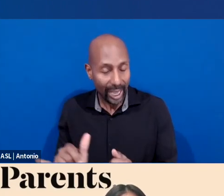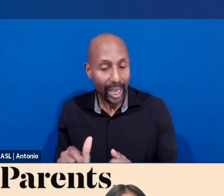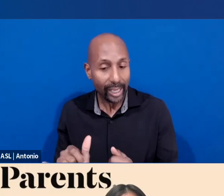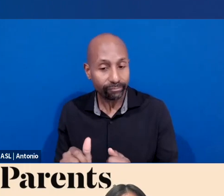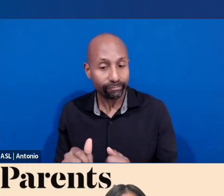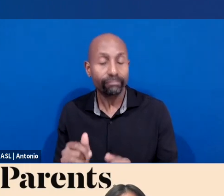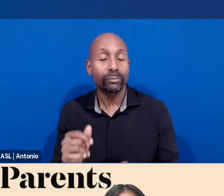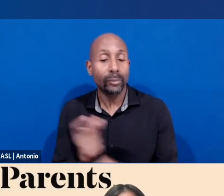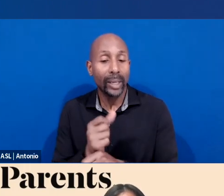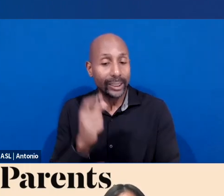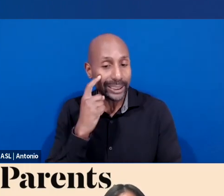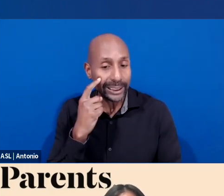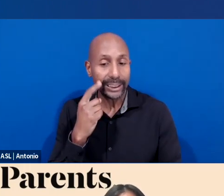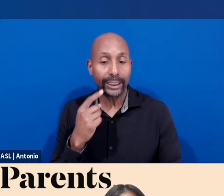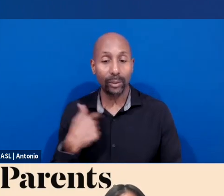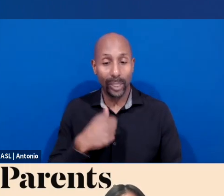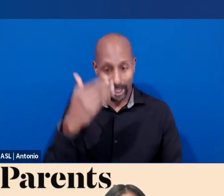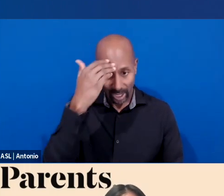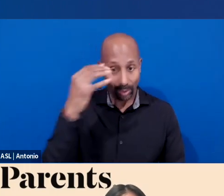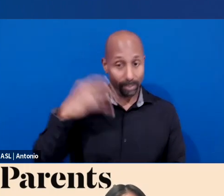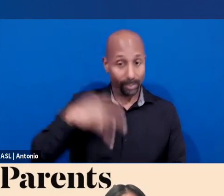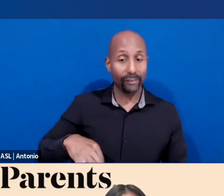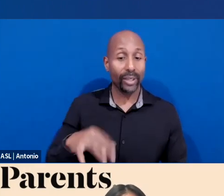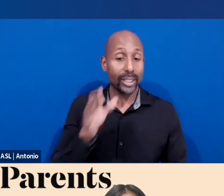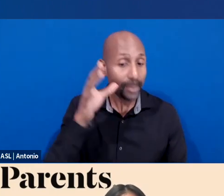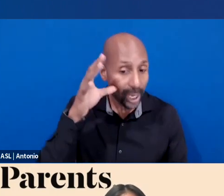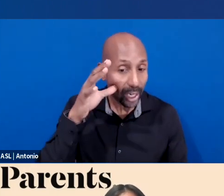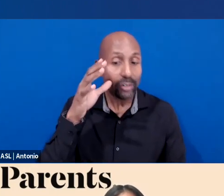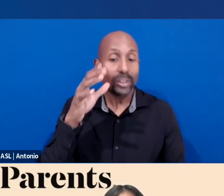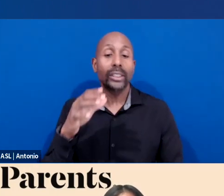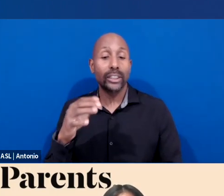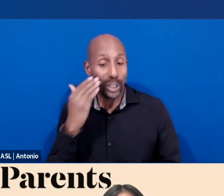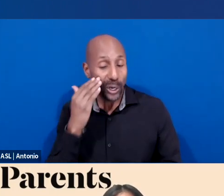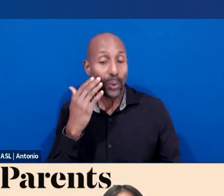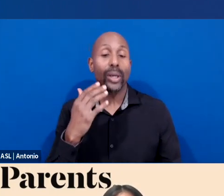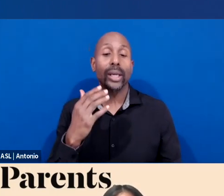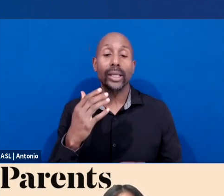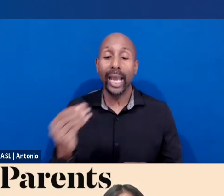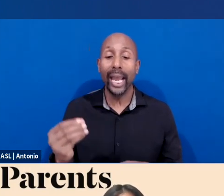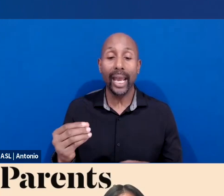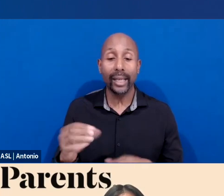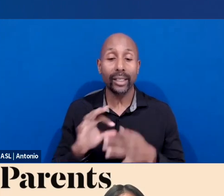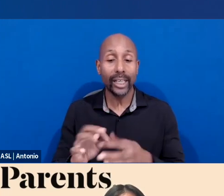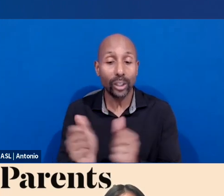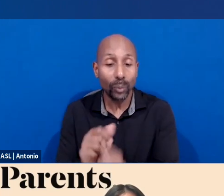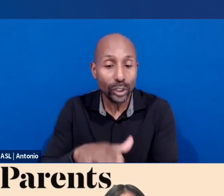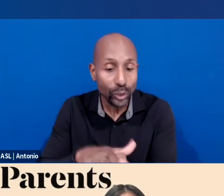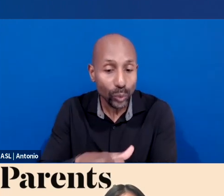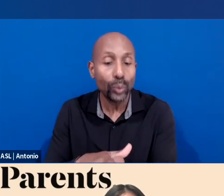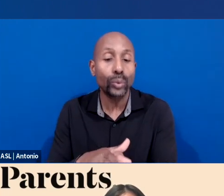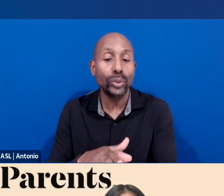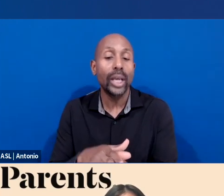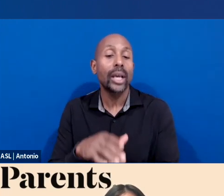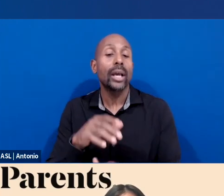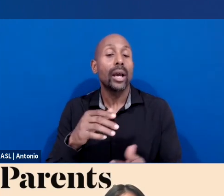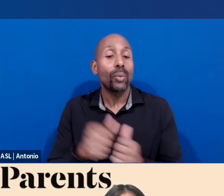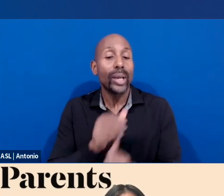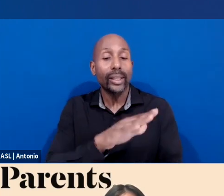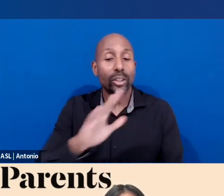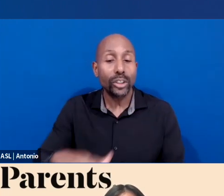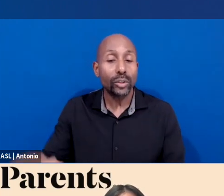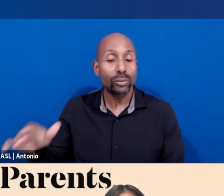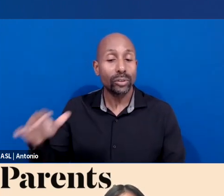in our children's lives by providing emotional support, guidance, and the resources for their education. You on the line, you